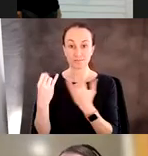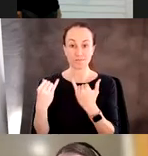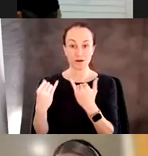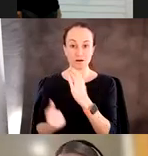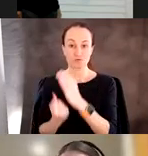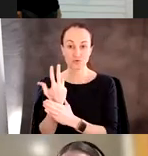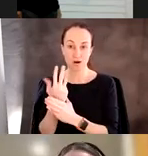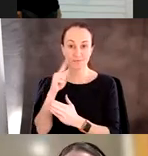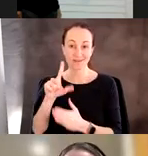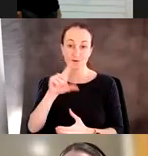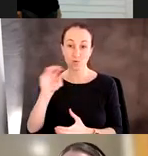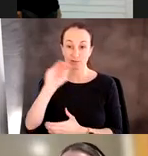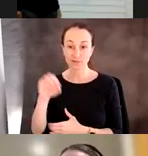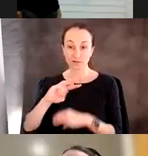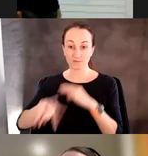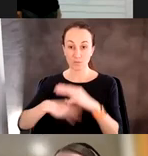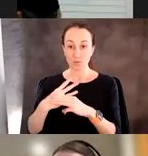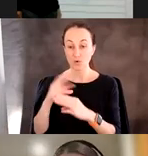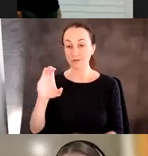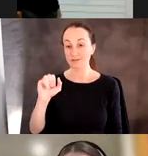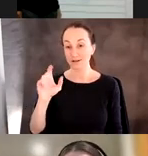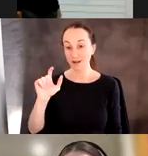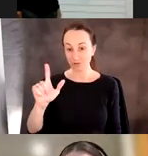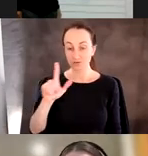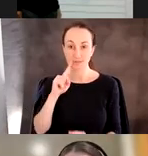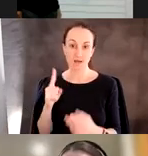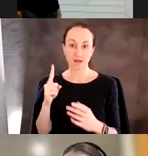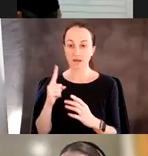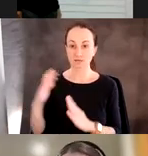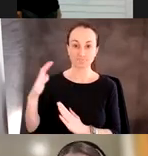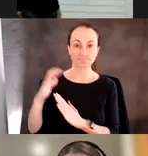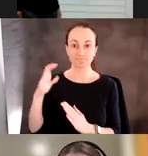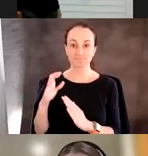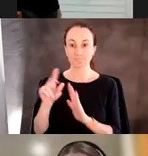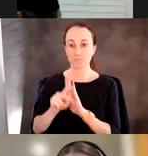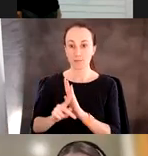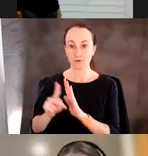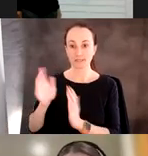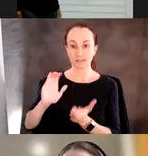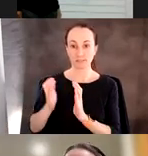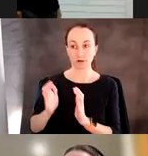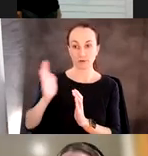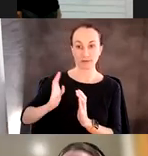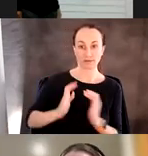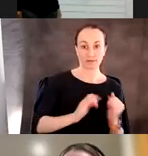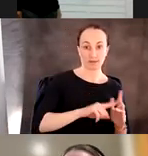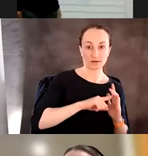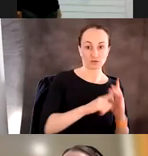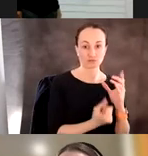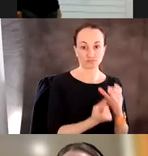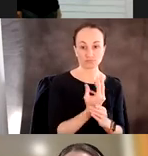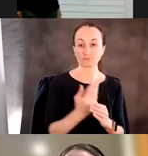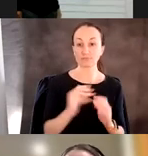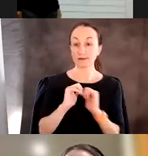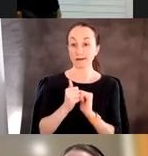accounts for 20% of the world's calories and has vastly better properties than what we started with. And they were able to do that